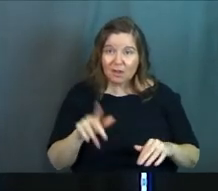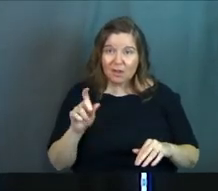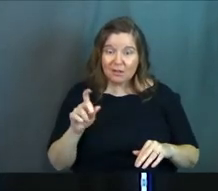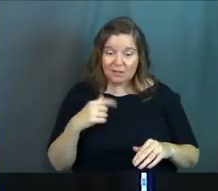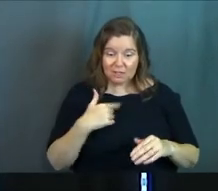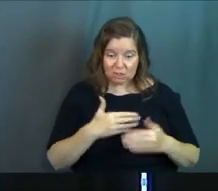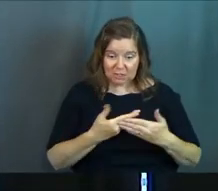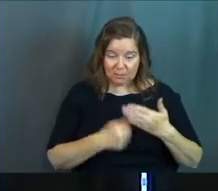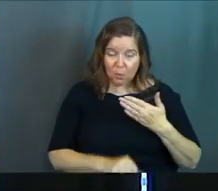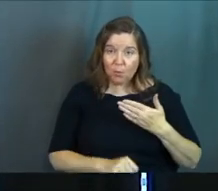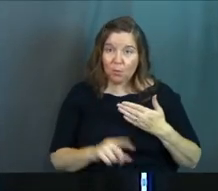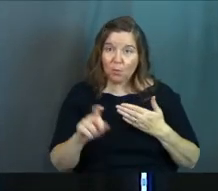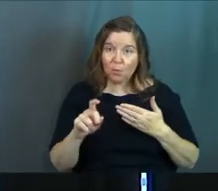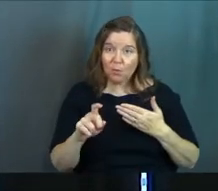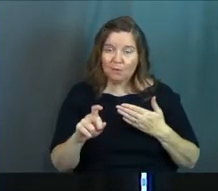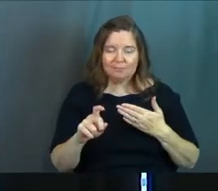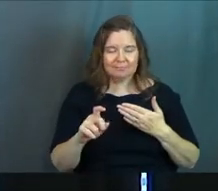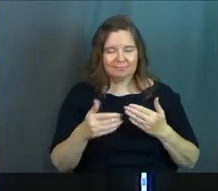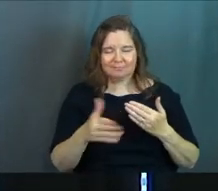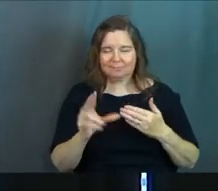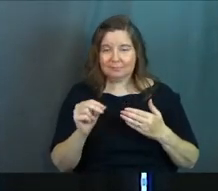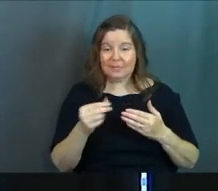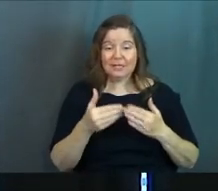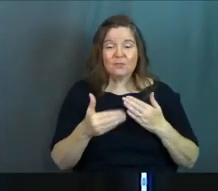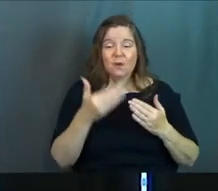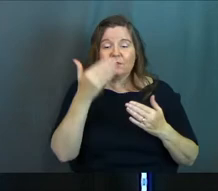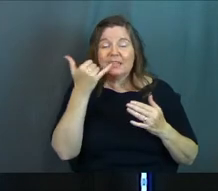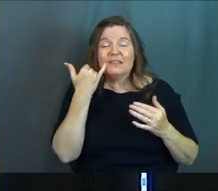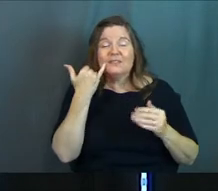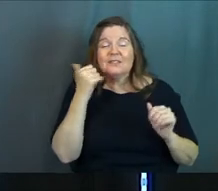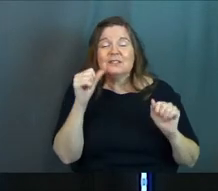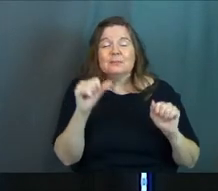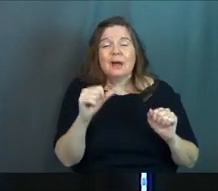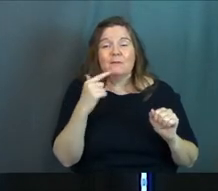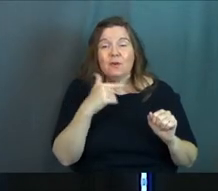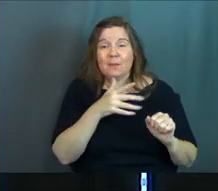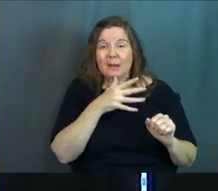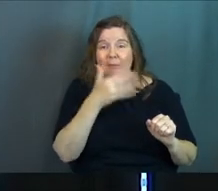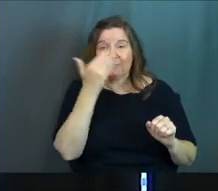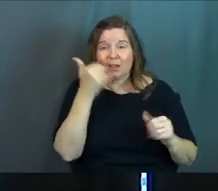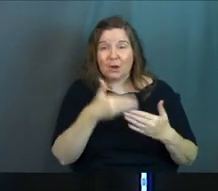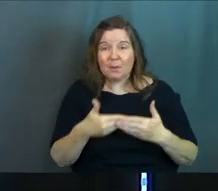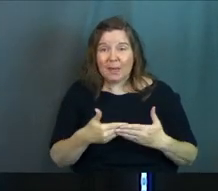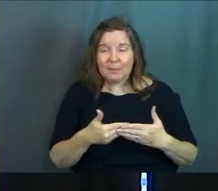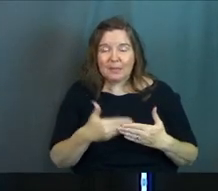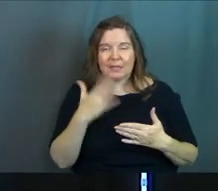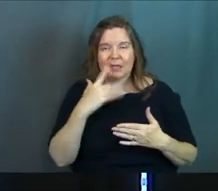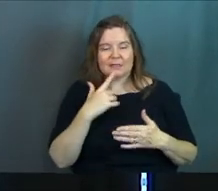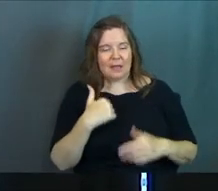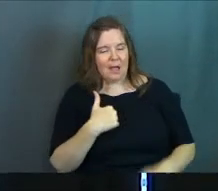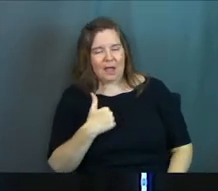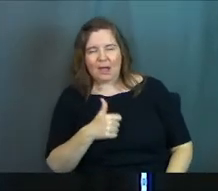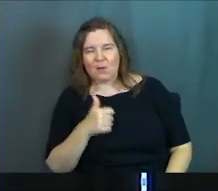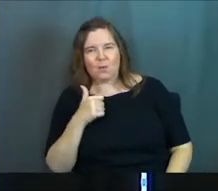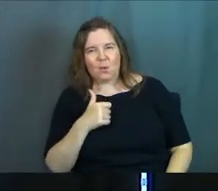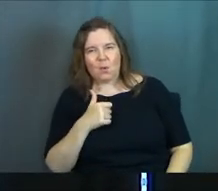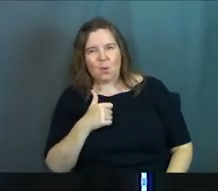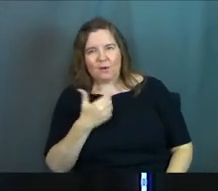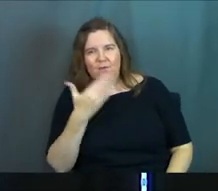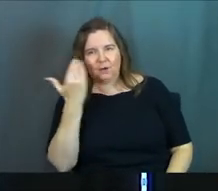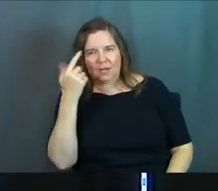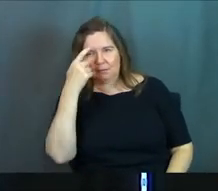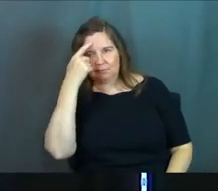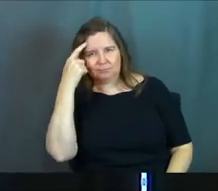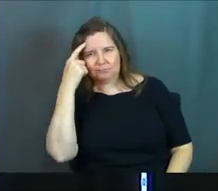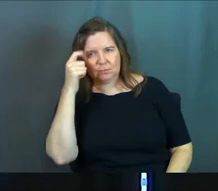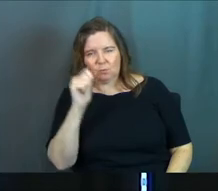that she is born? Though she might forget, even though it's possible for a mom to forget her baby, God says, I'll not forget you ever.